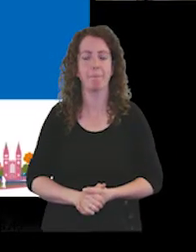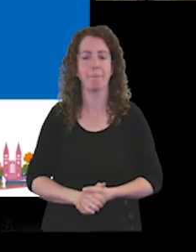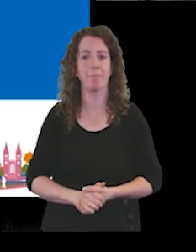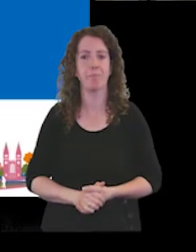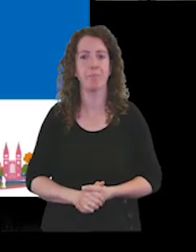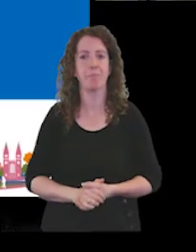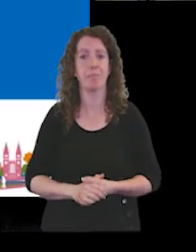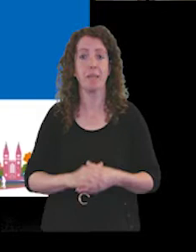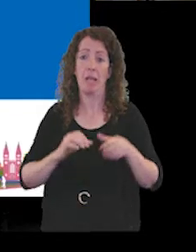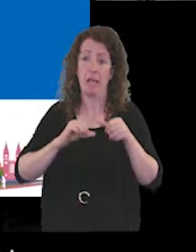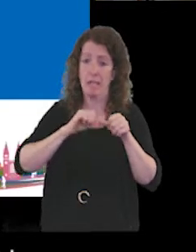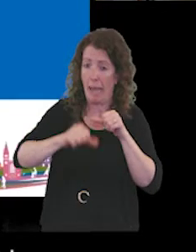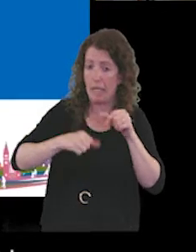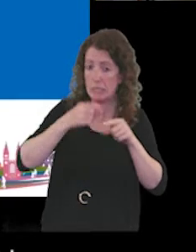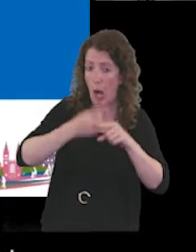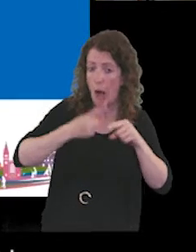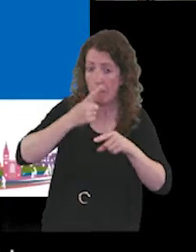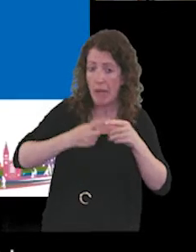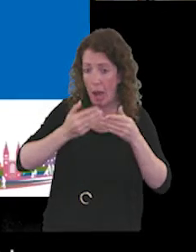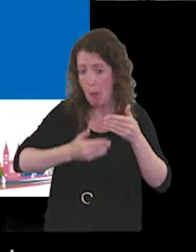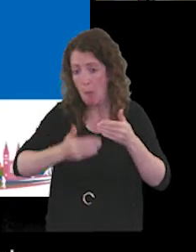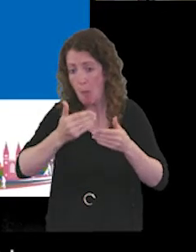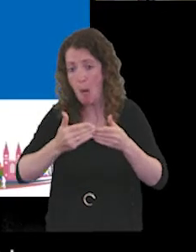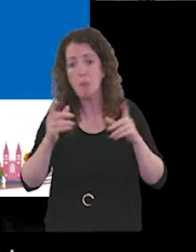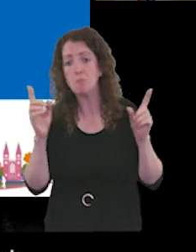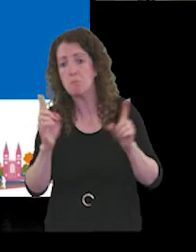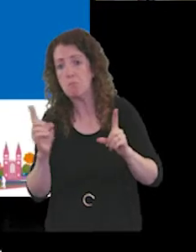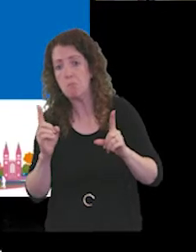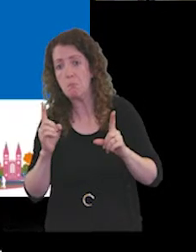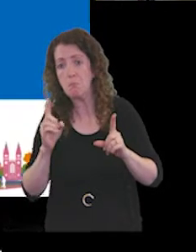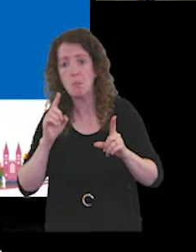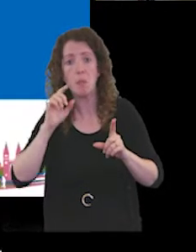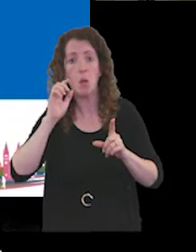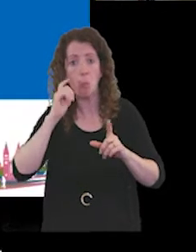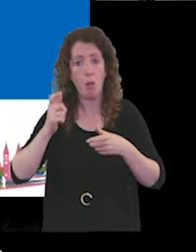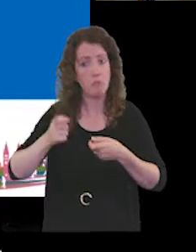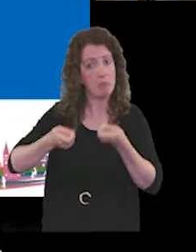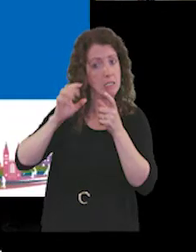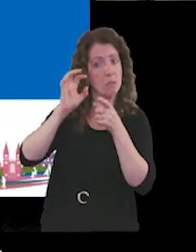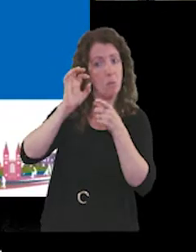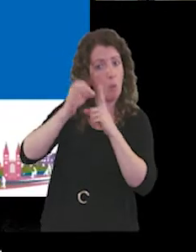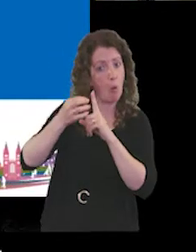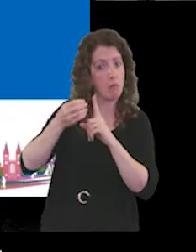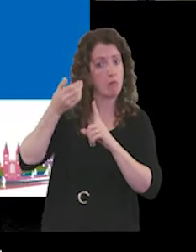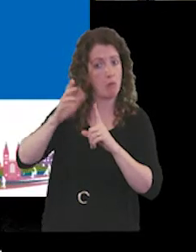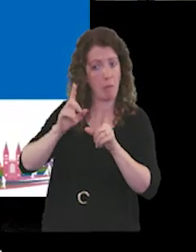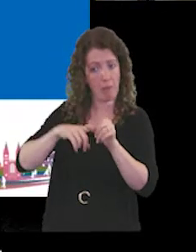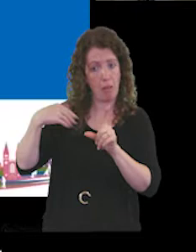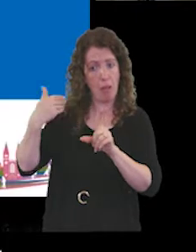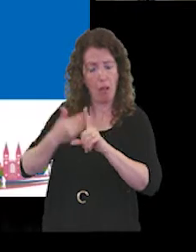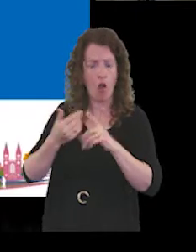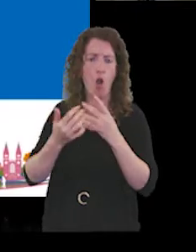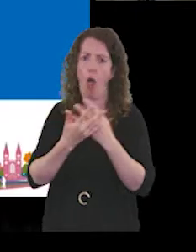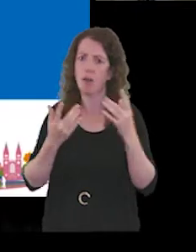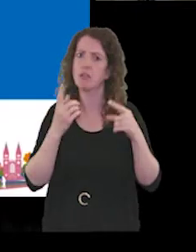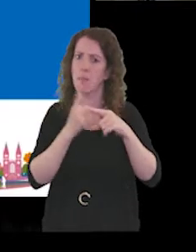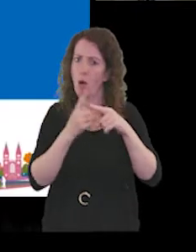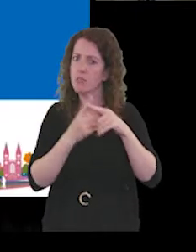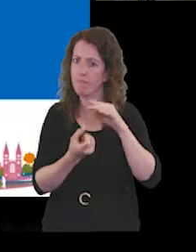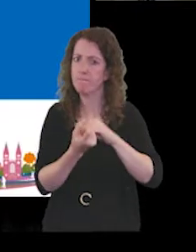What's the next half hour got in store? I'm going to go through some of the highlights of the year and there's an awful lot of really positive things to talk about.